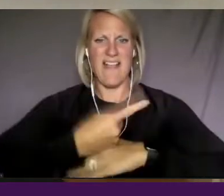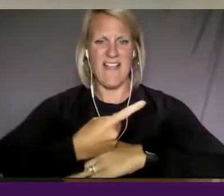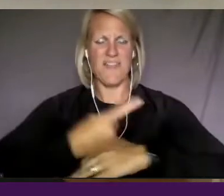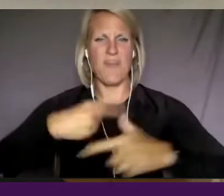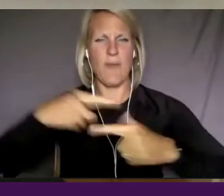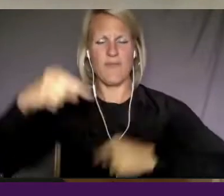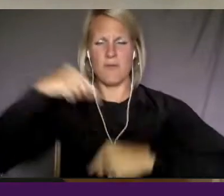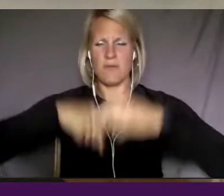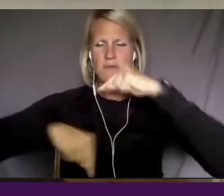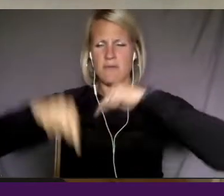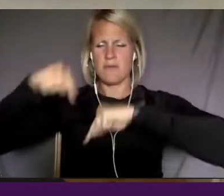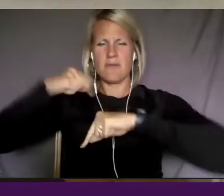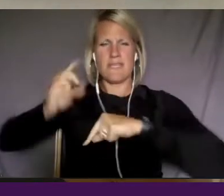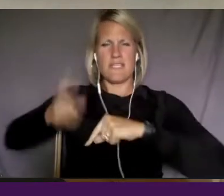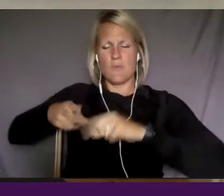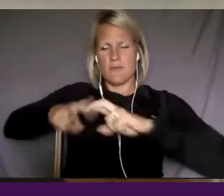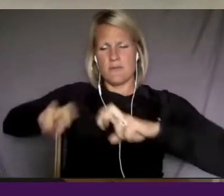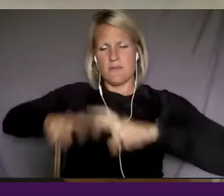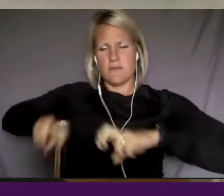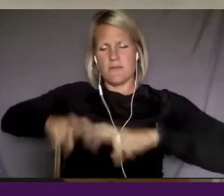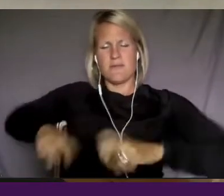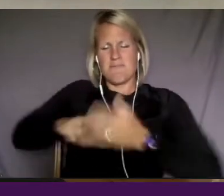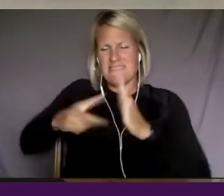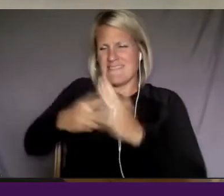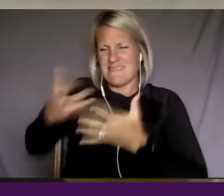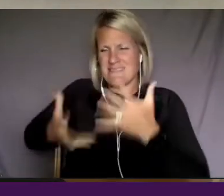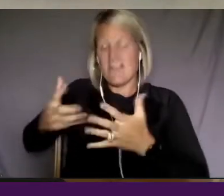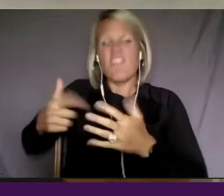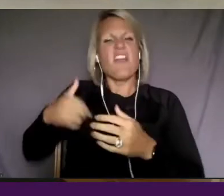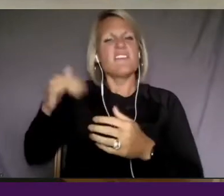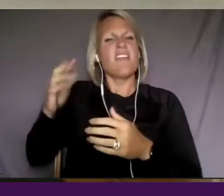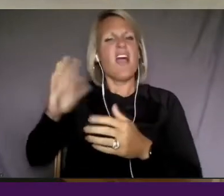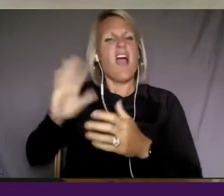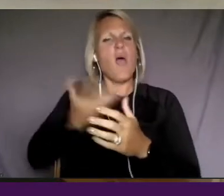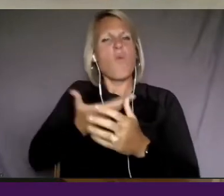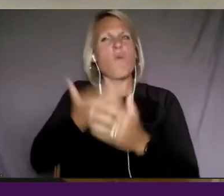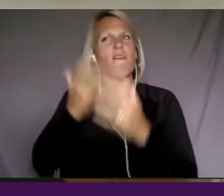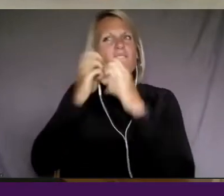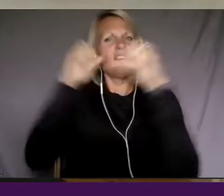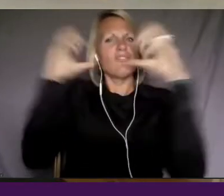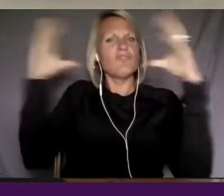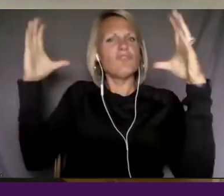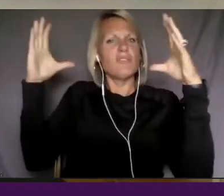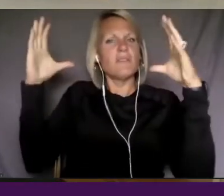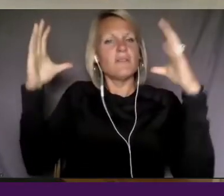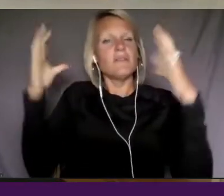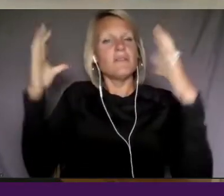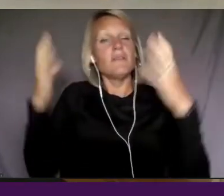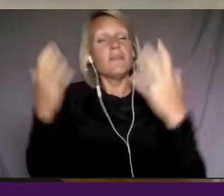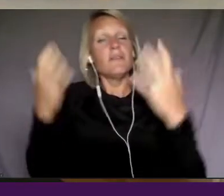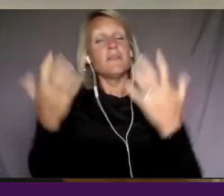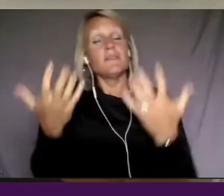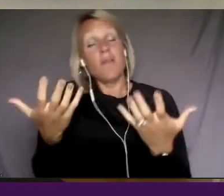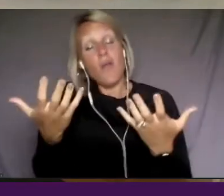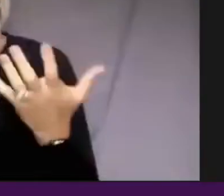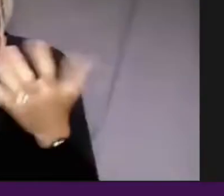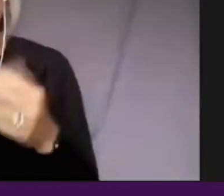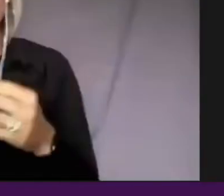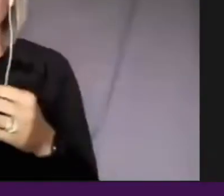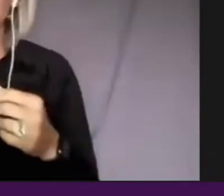we, you know, wanted to explore. So, you know, it was, it was a bit of a journey. Yeah.